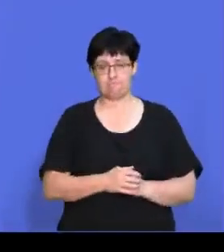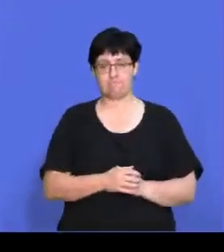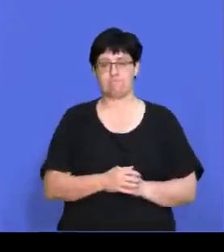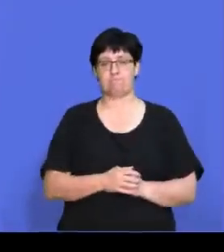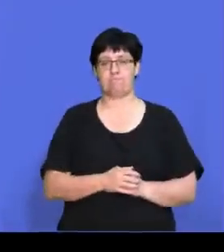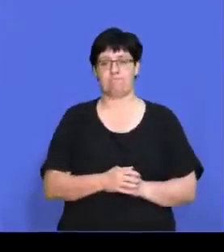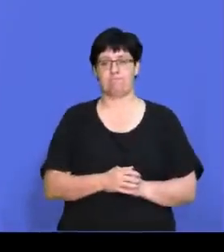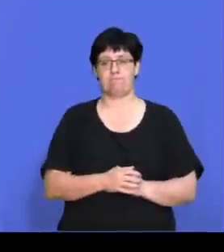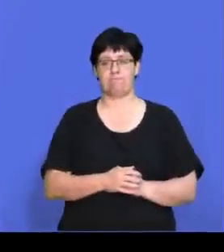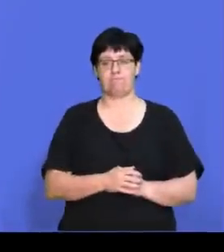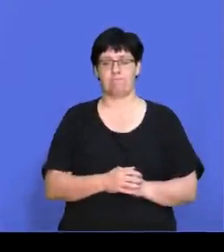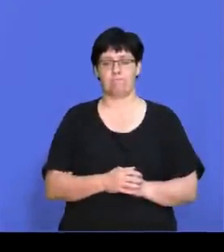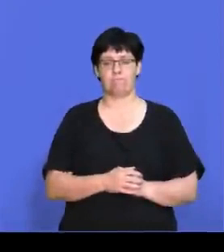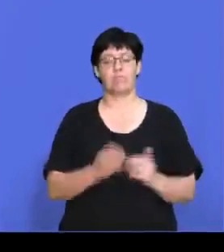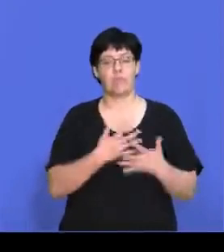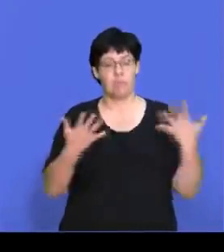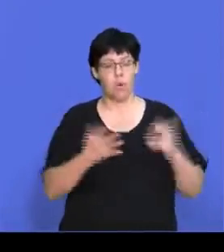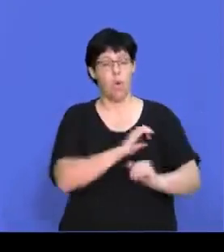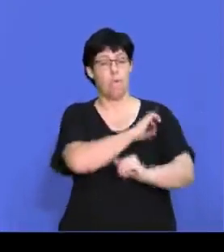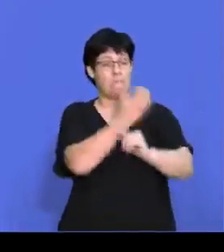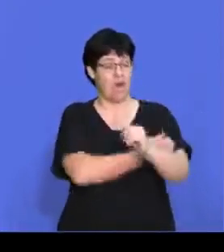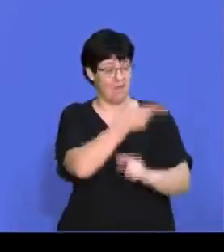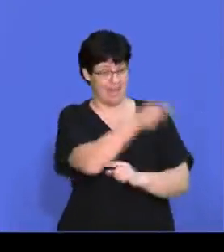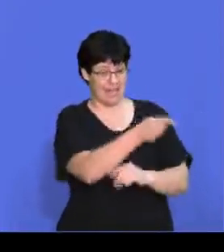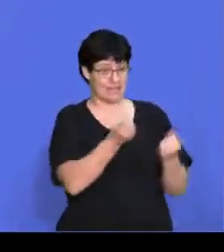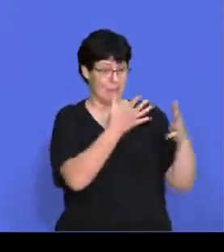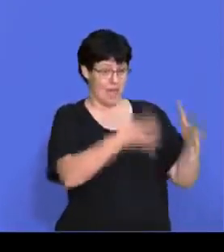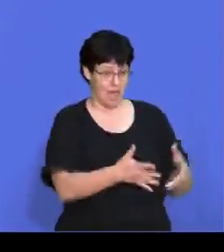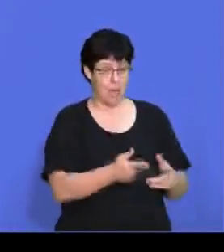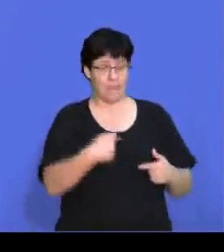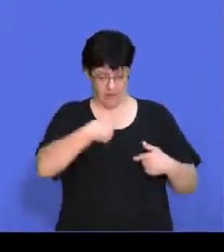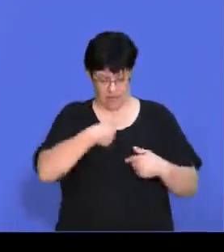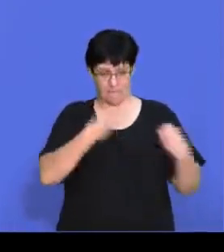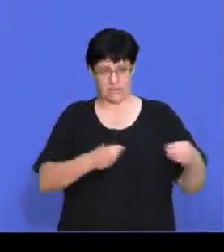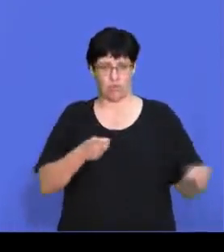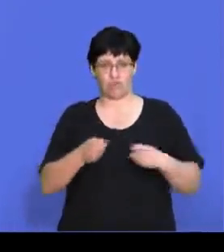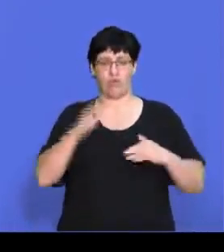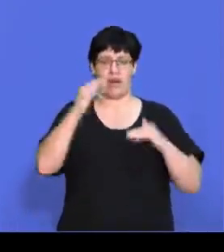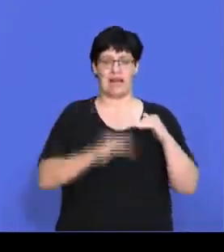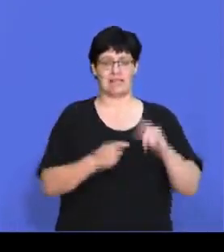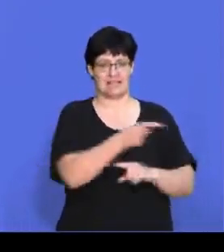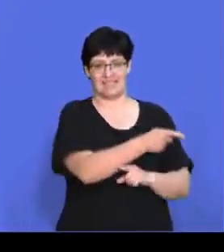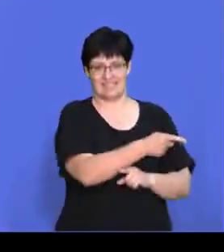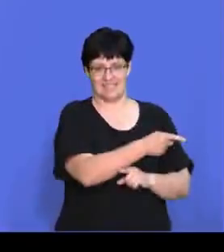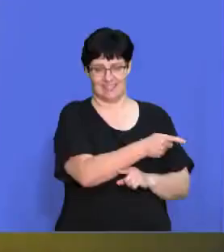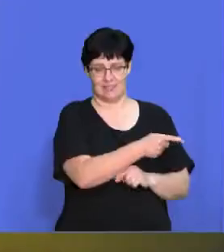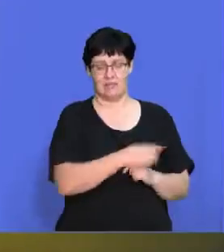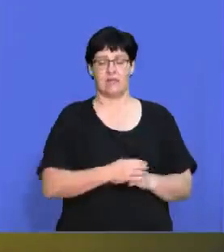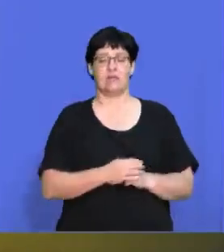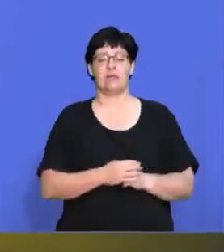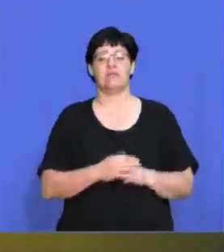The more powerful the supplier, the less control the business has over them. As I used